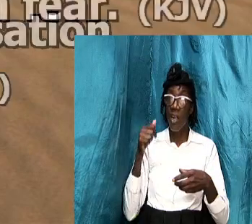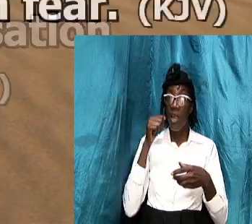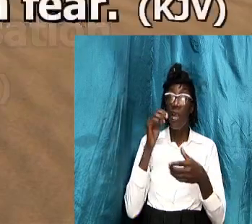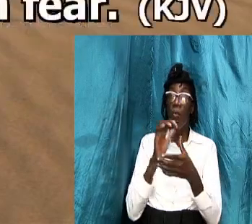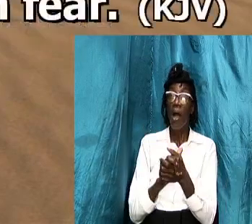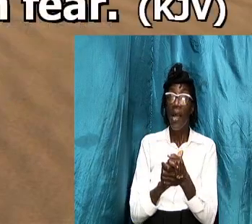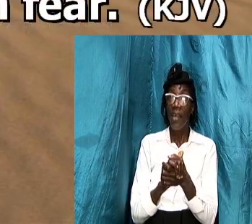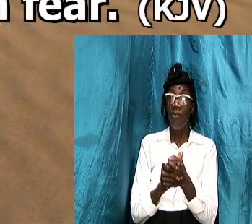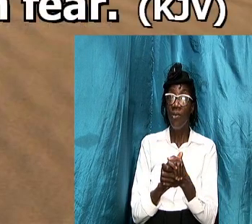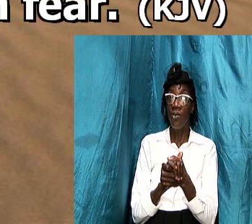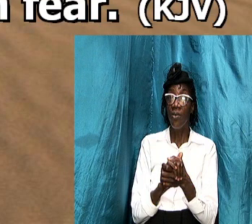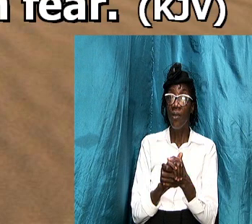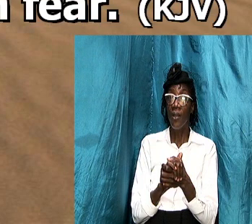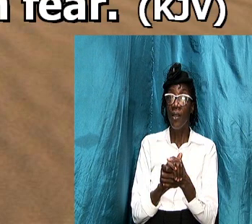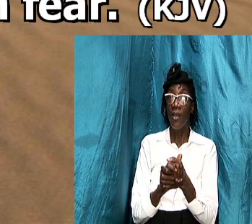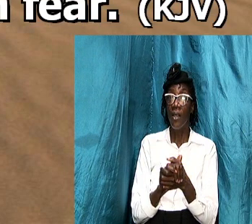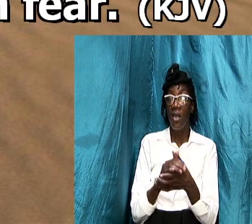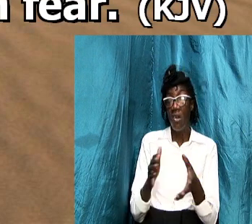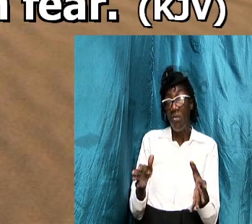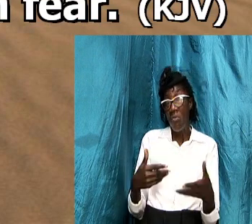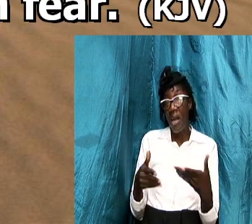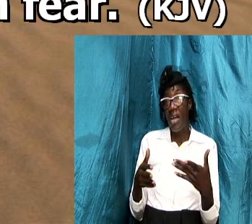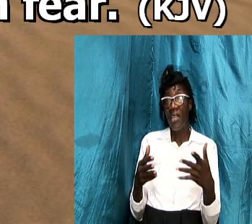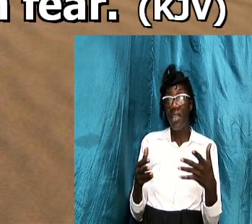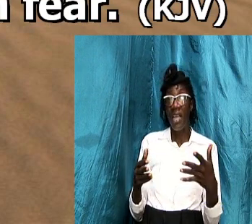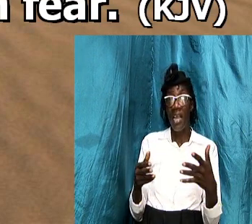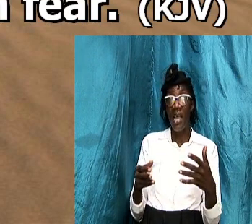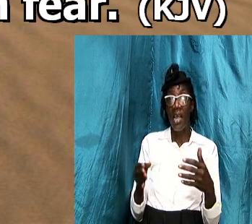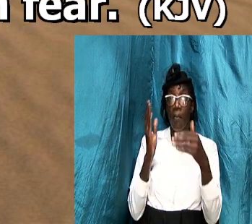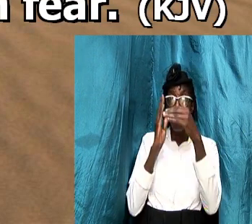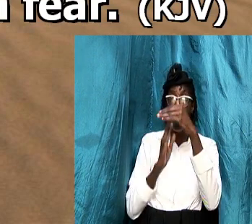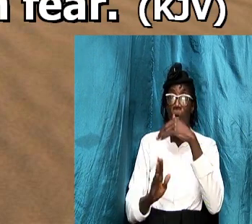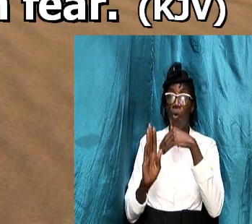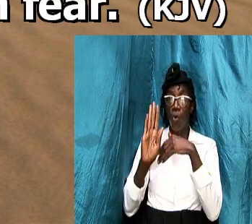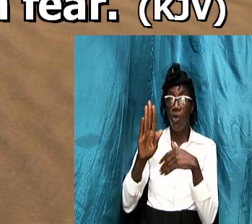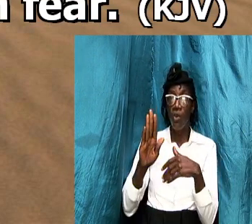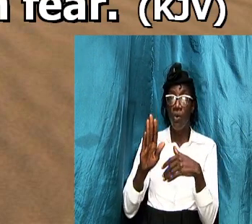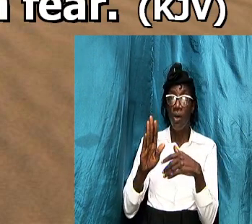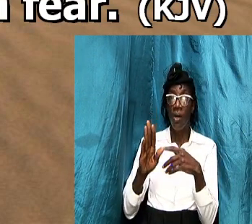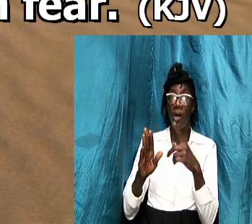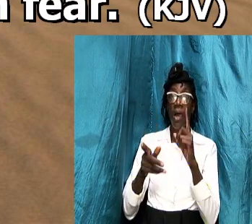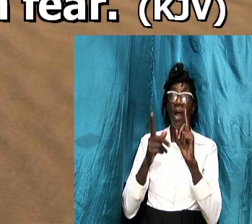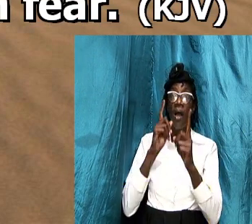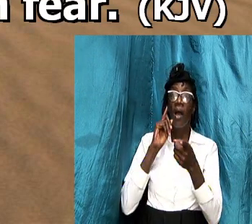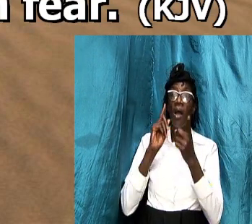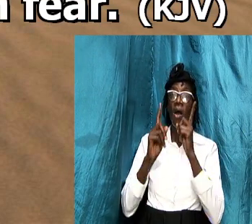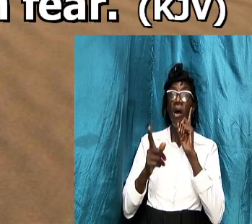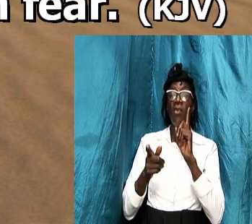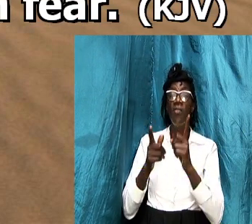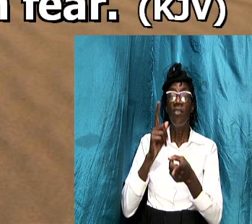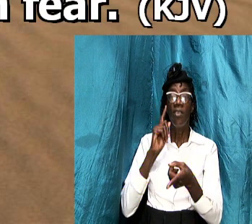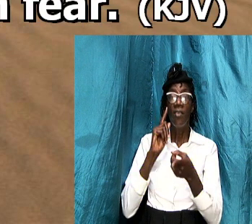while they behold your chaste